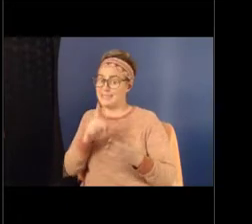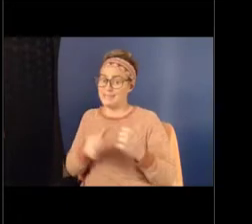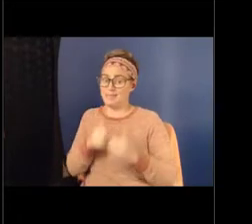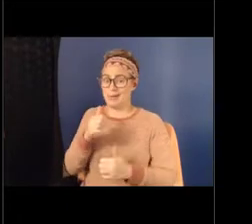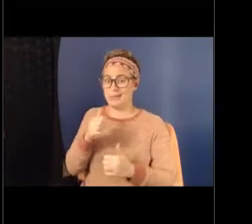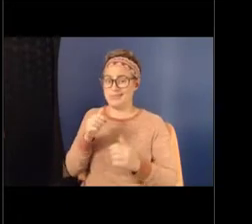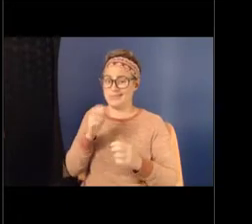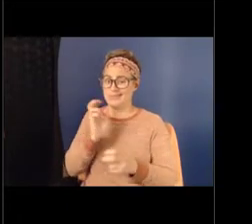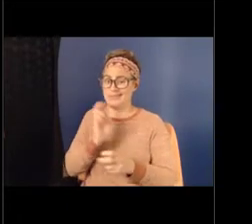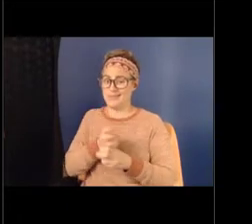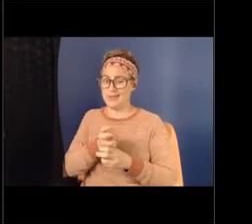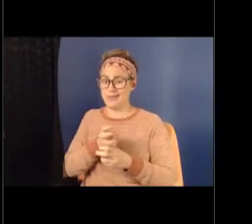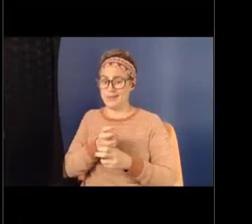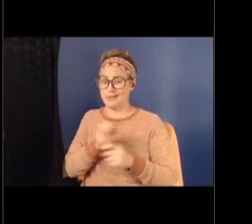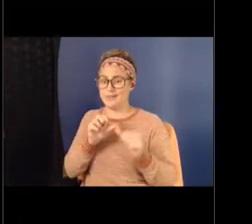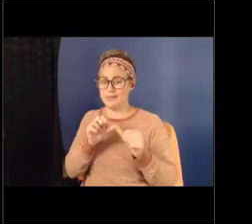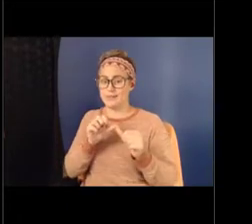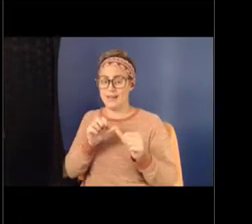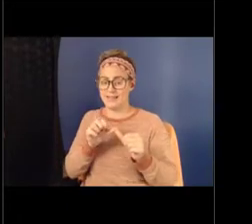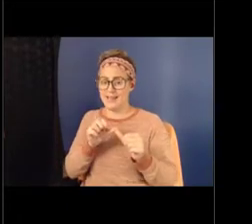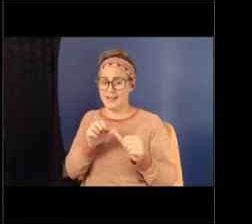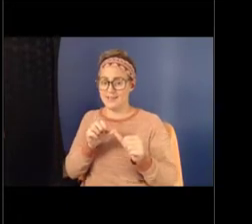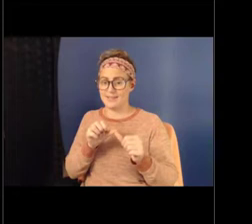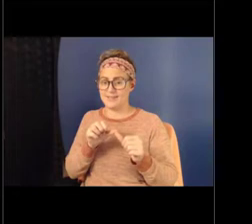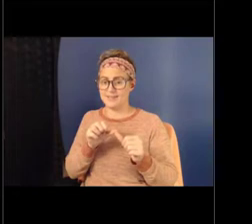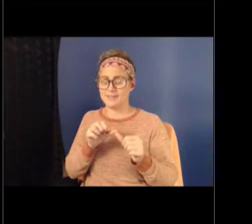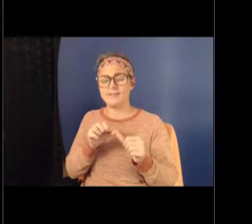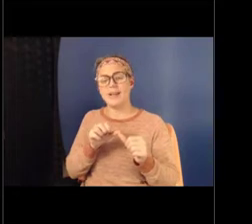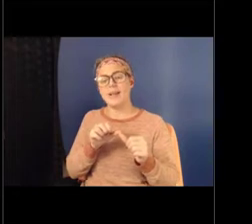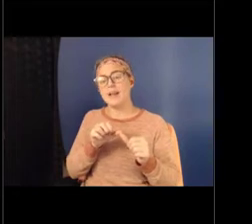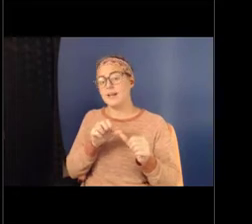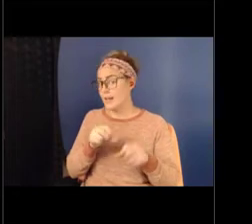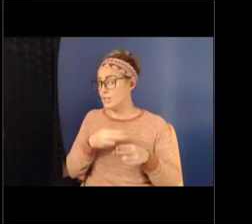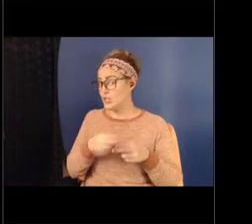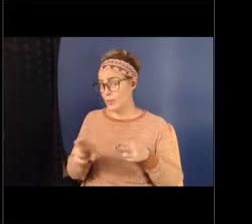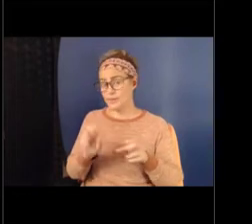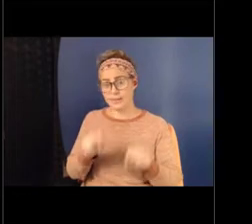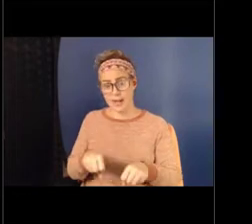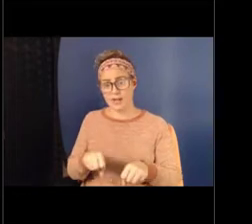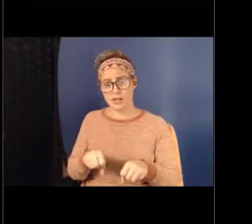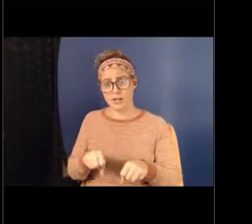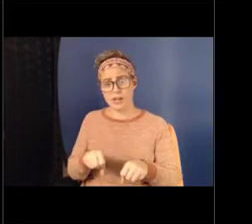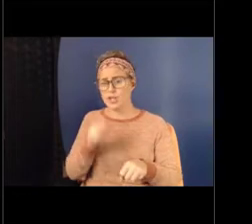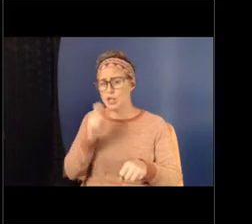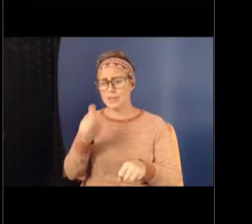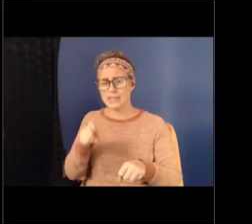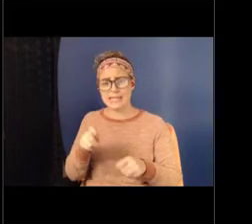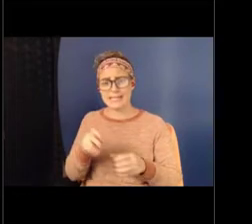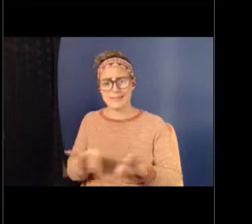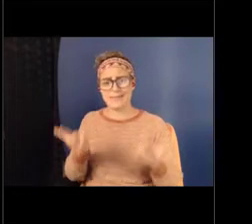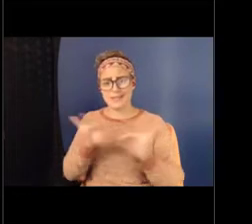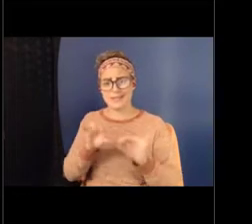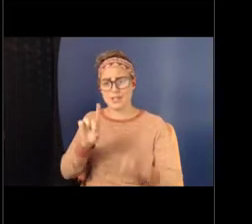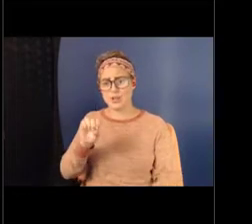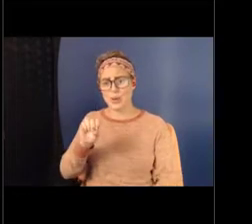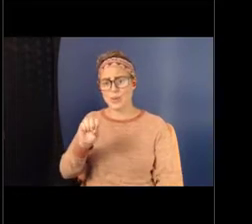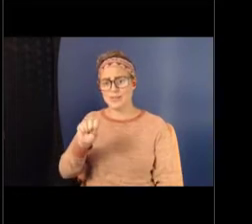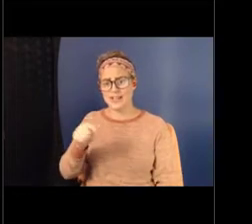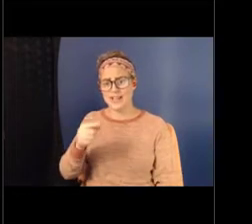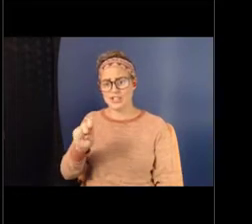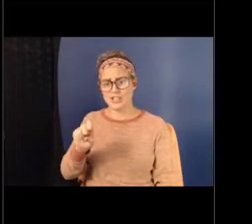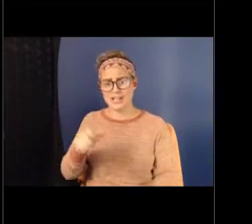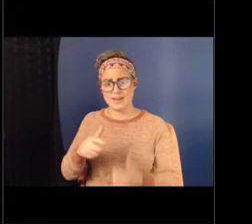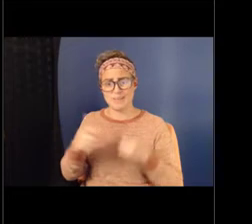maintain, right? But they can be short. We don't need sufficient dosage in a big, high-profile event or theater performance.